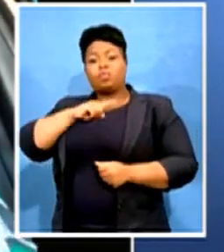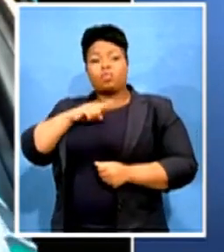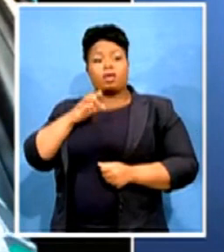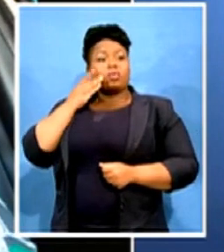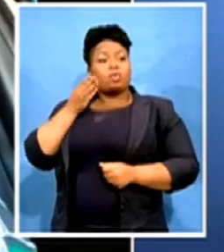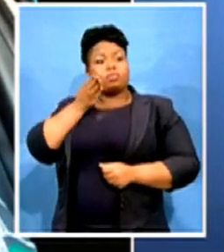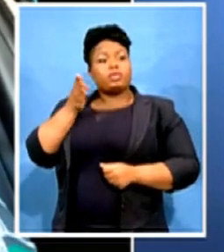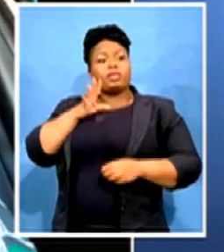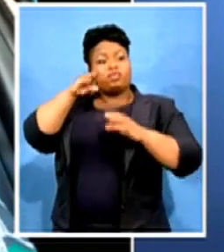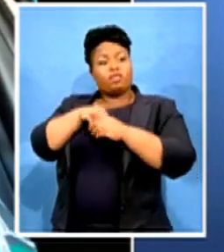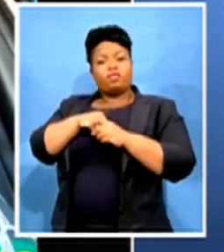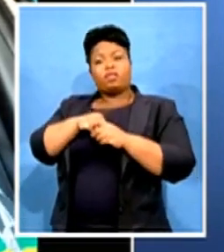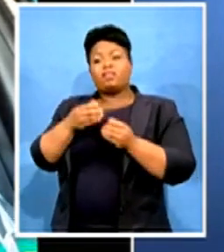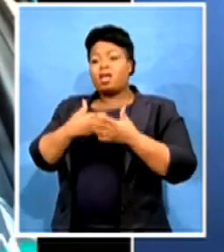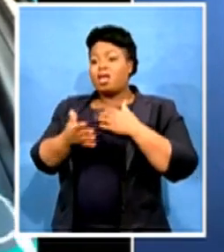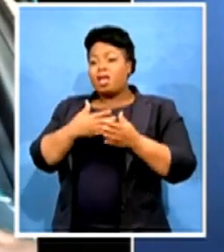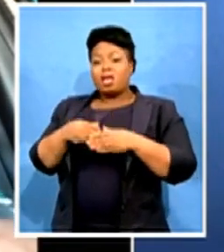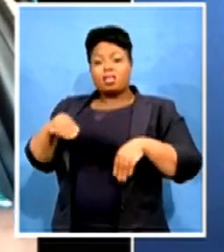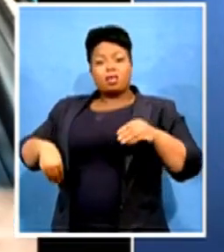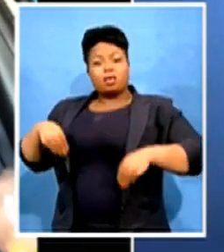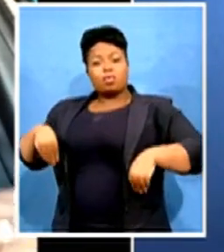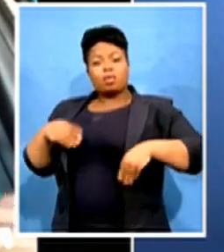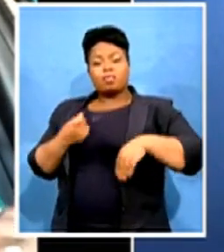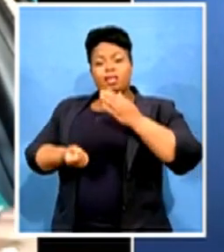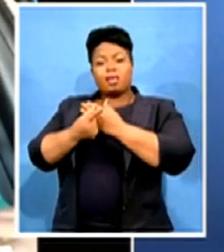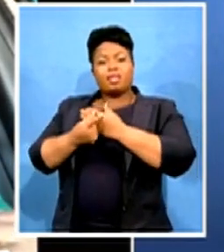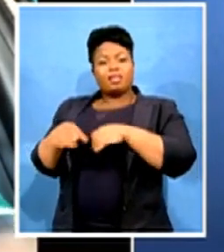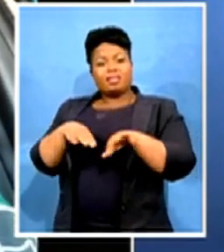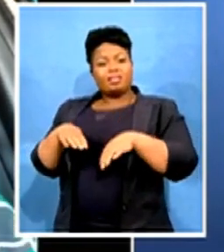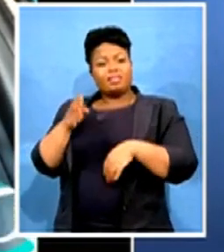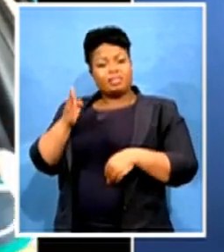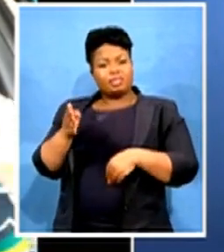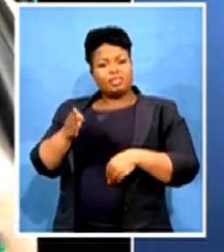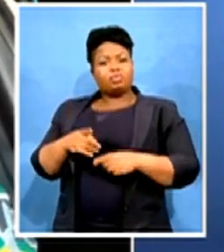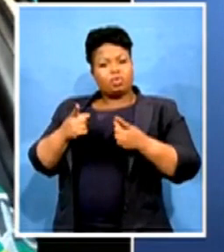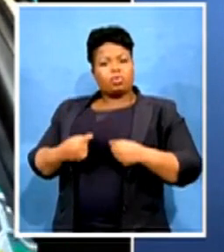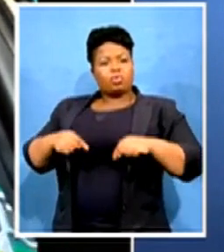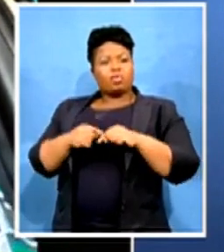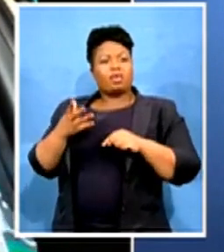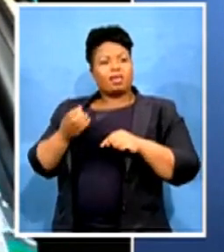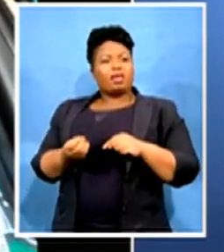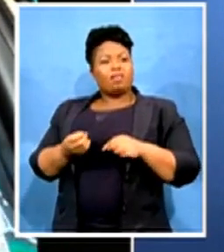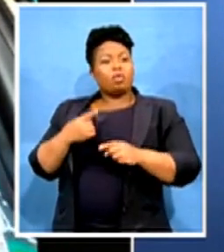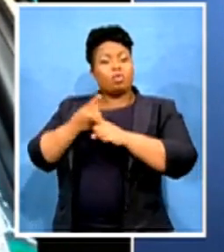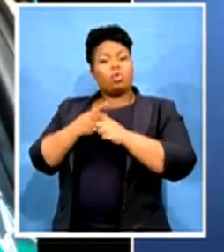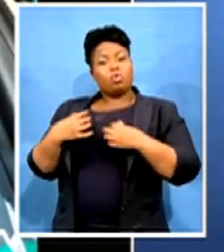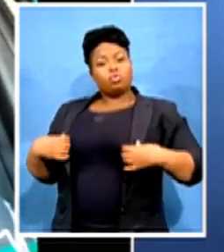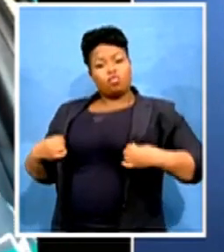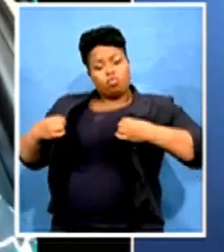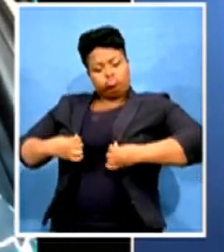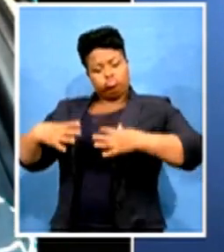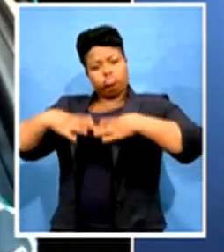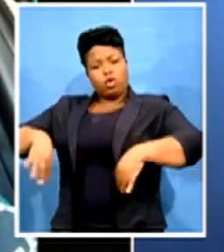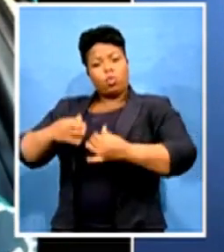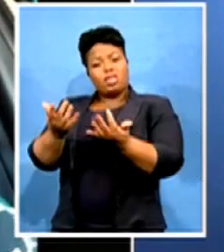activity, we will have our green blouses. We will accompany you to the police station. We